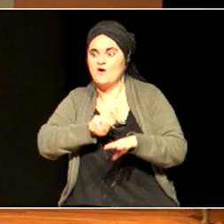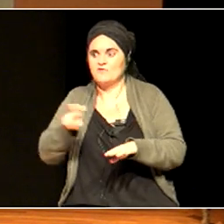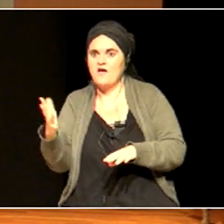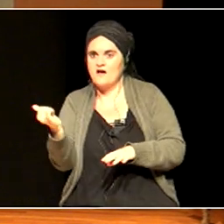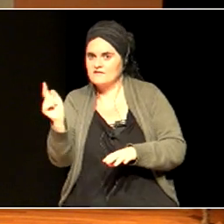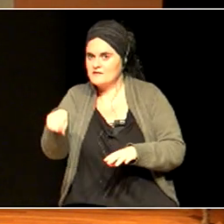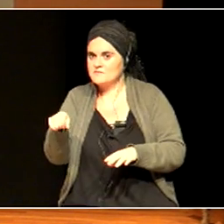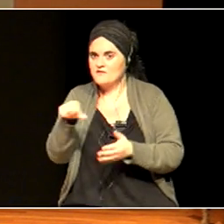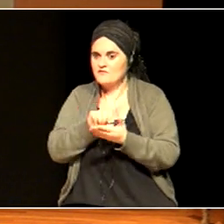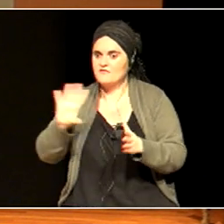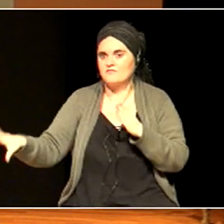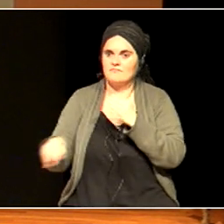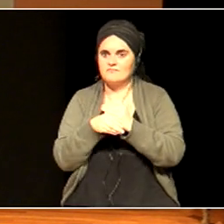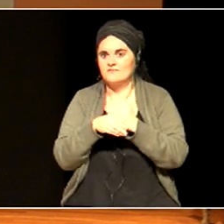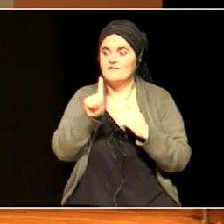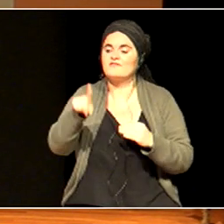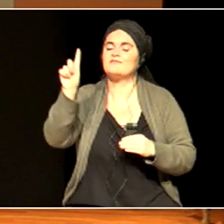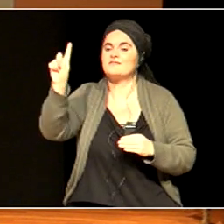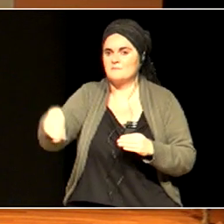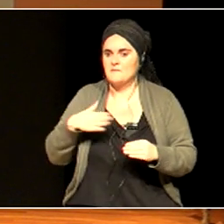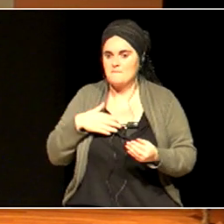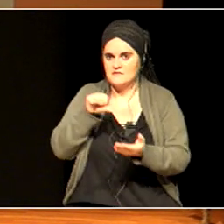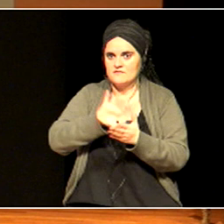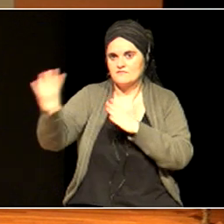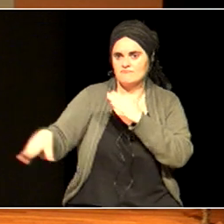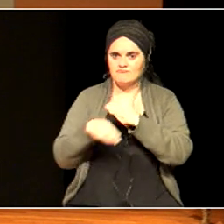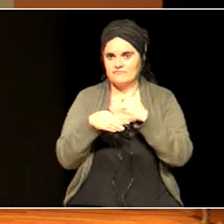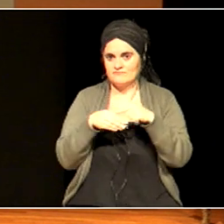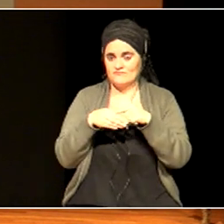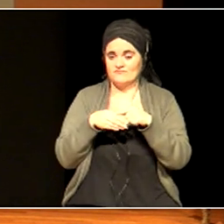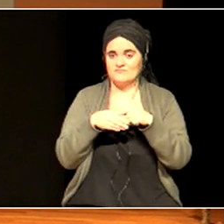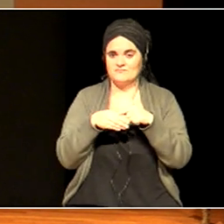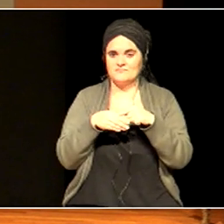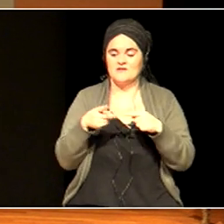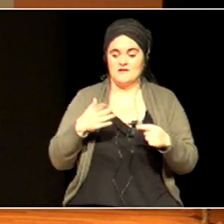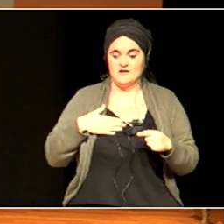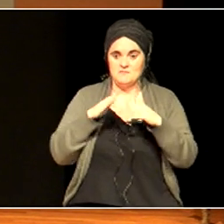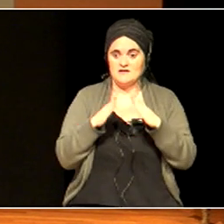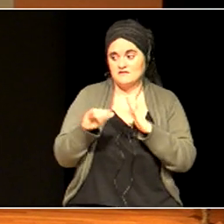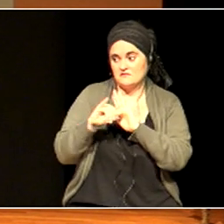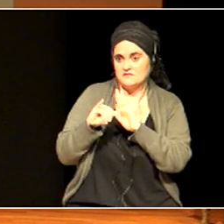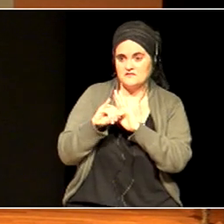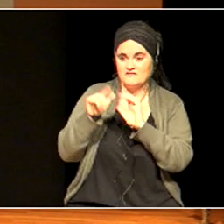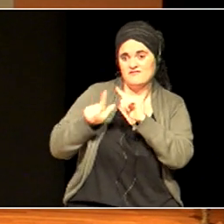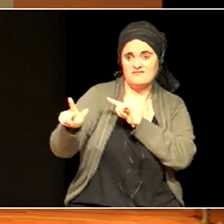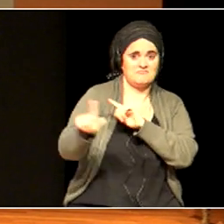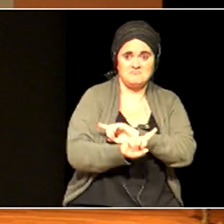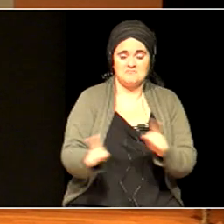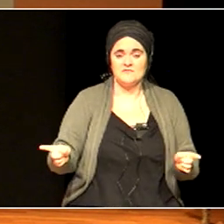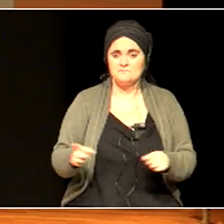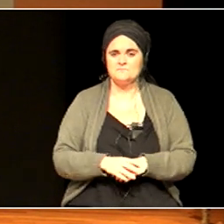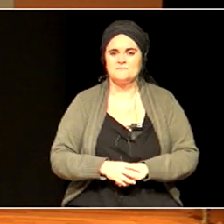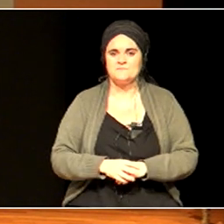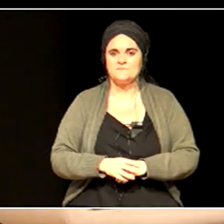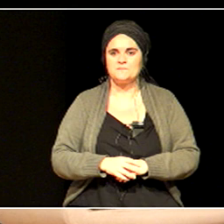It's a few steps, really, from my house. It's not far. Maybe every evening, if I walk